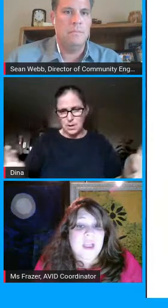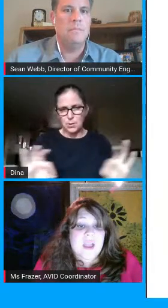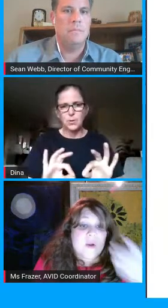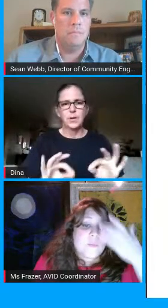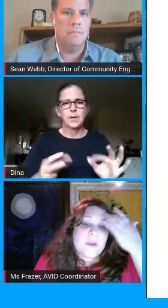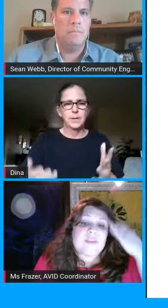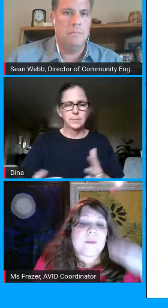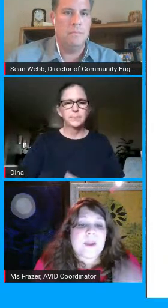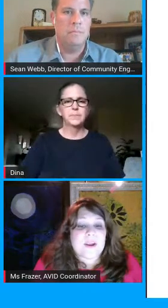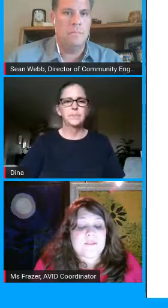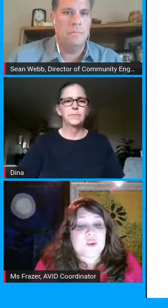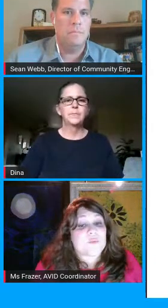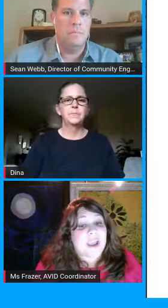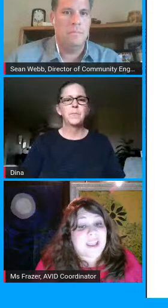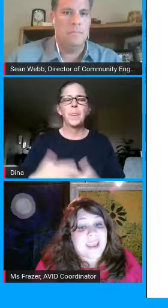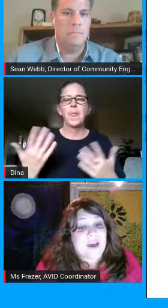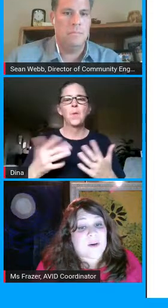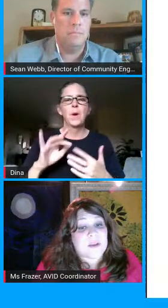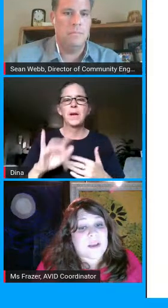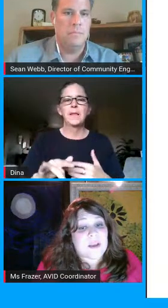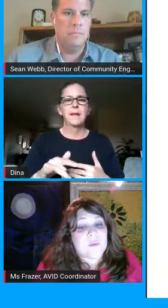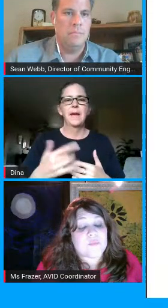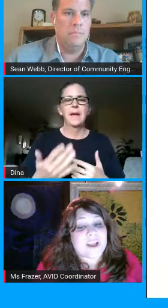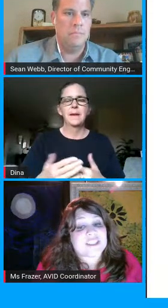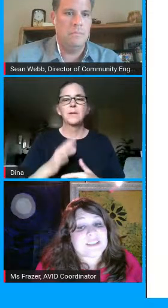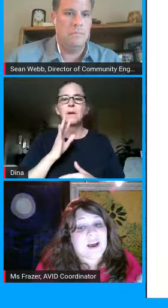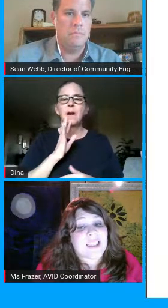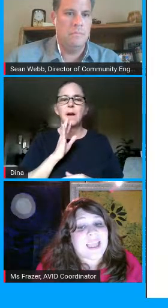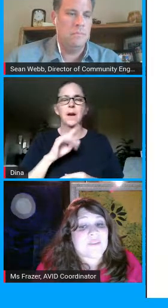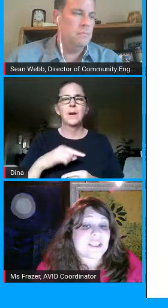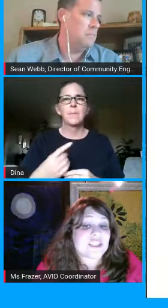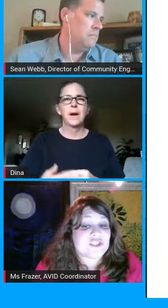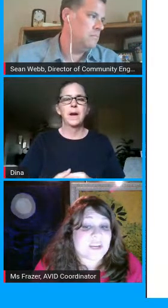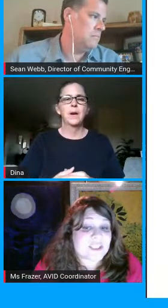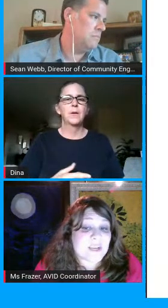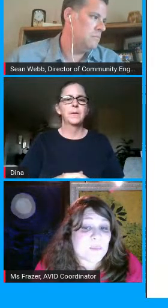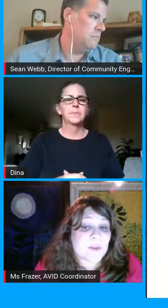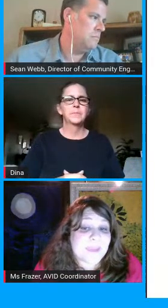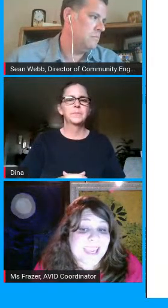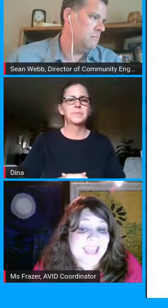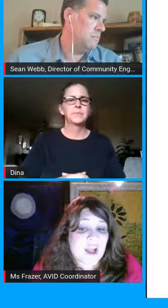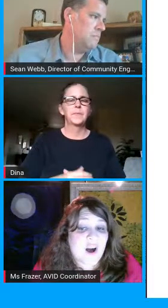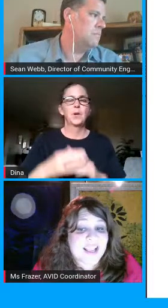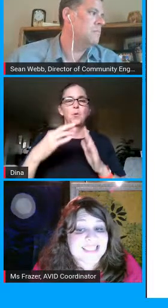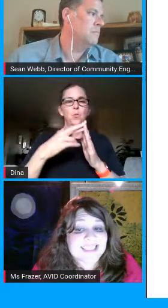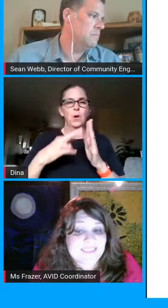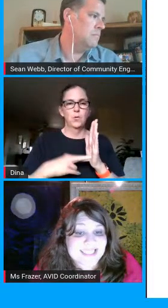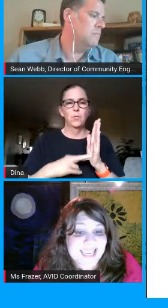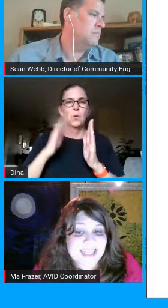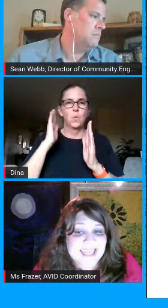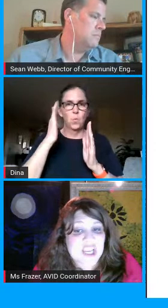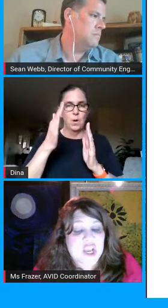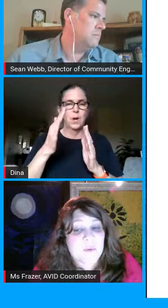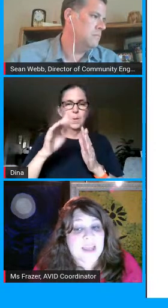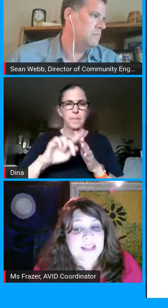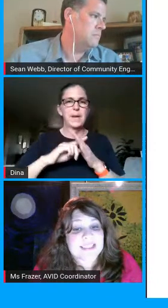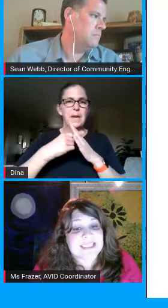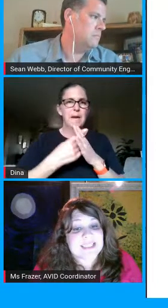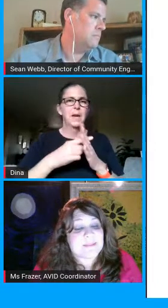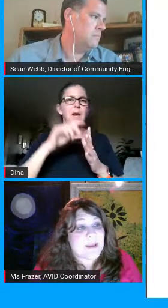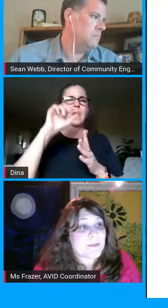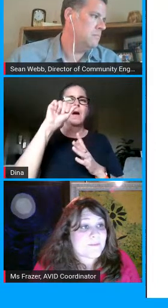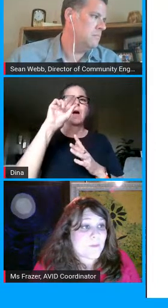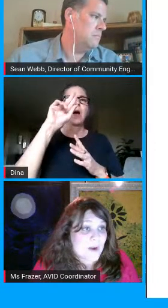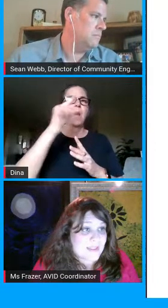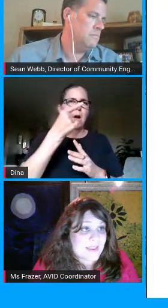with our parent view right now register online registration will begin august 17th and go on